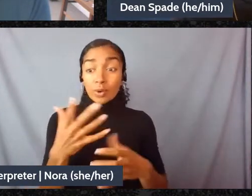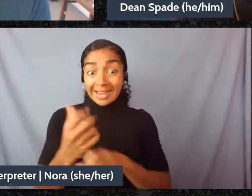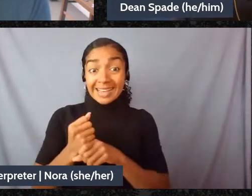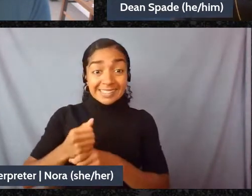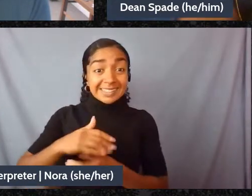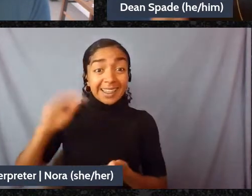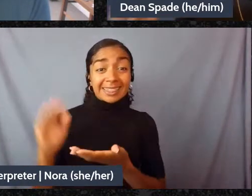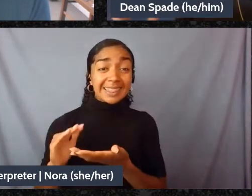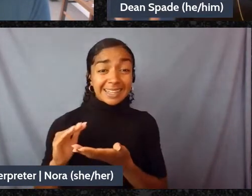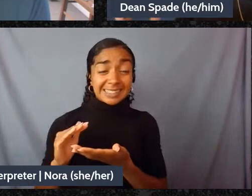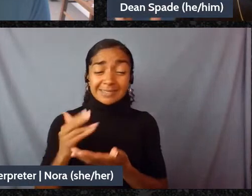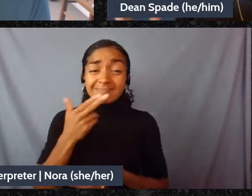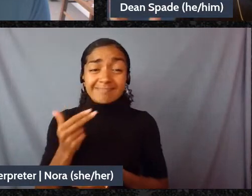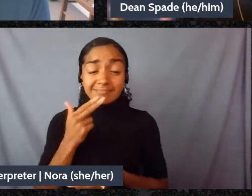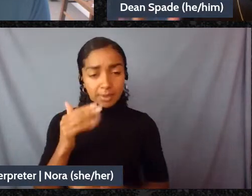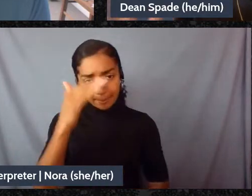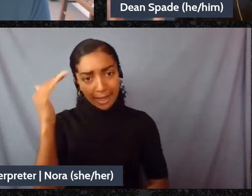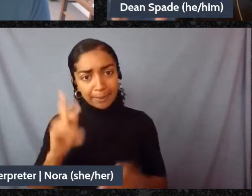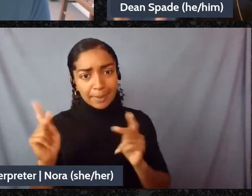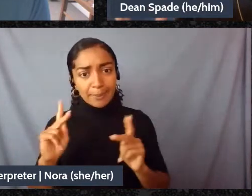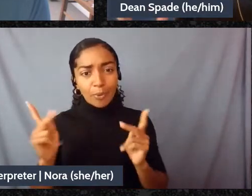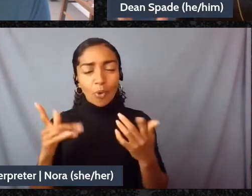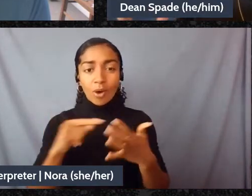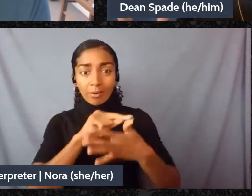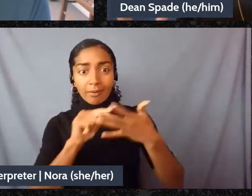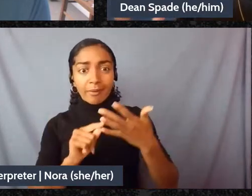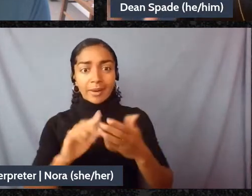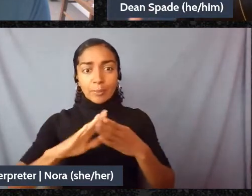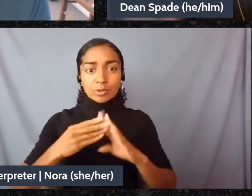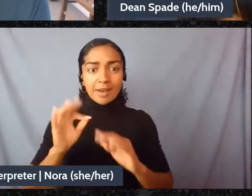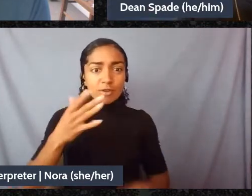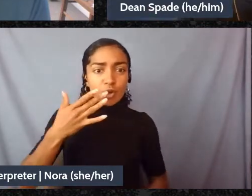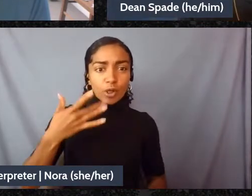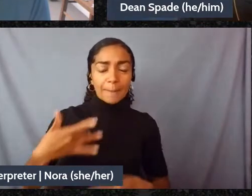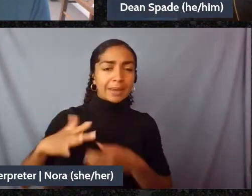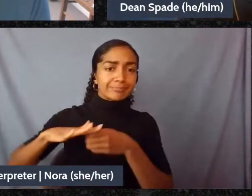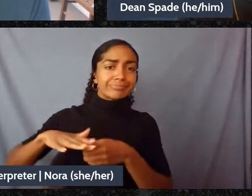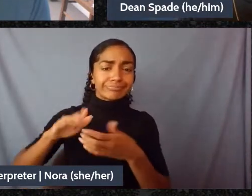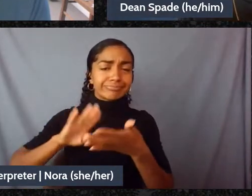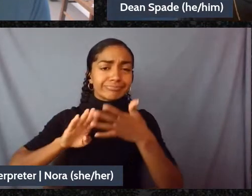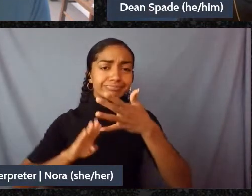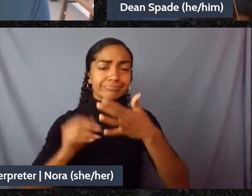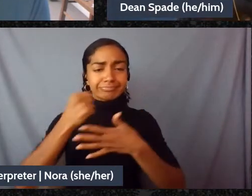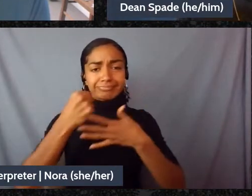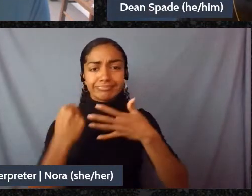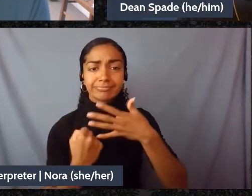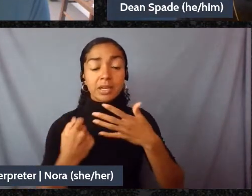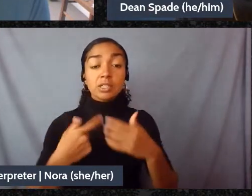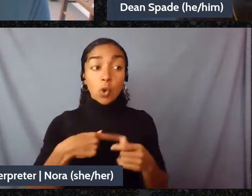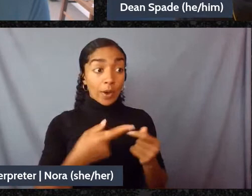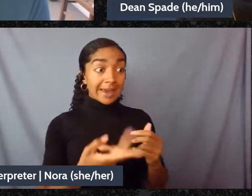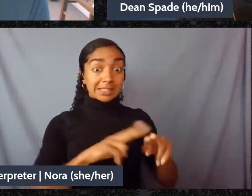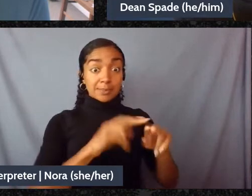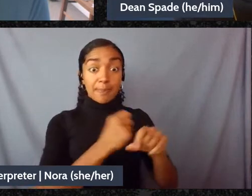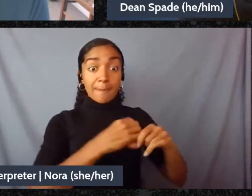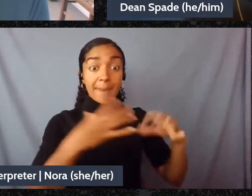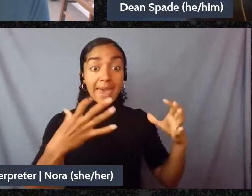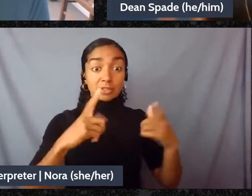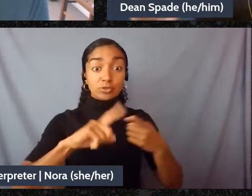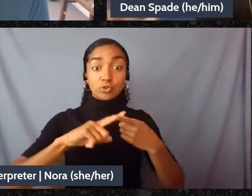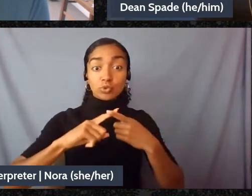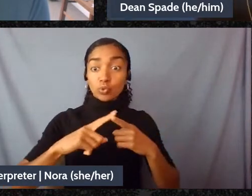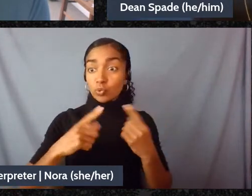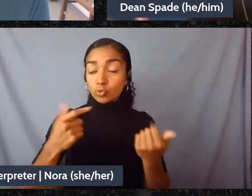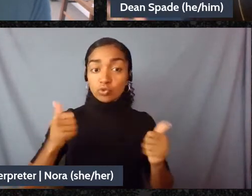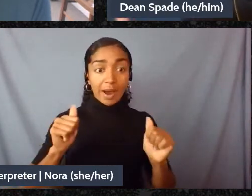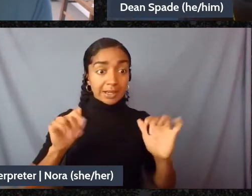life and they expand a little bit when there's upheaval and then they revoke it and take it all back whenever they want which has been you know my lifetime right